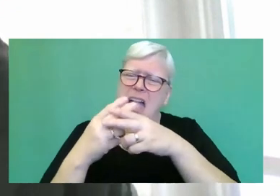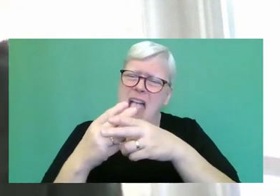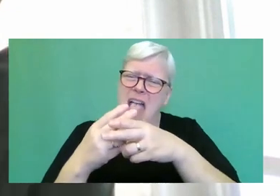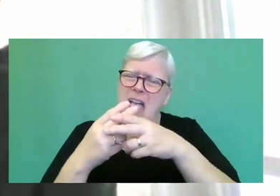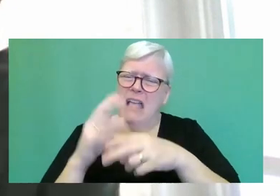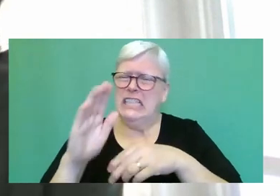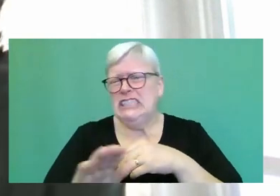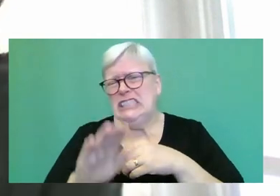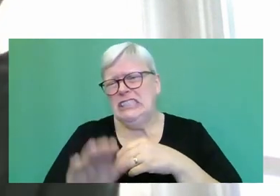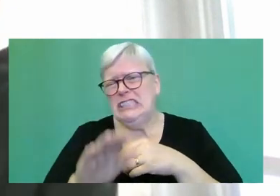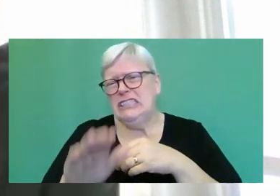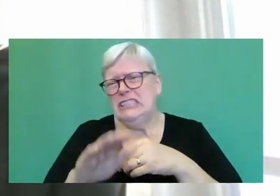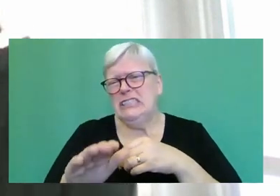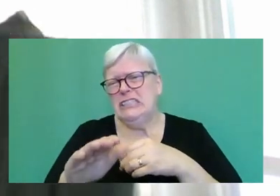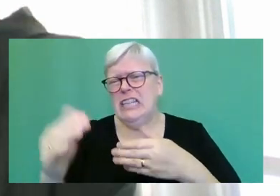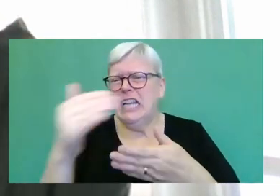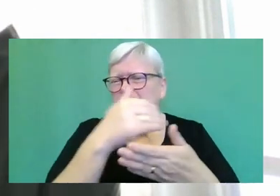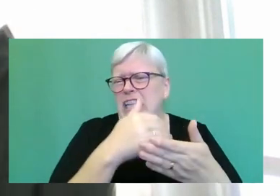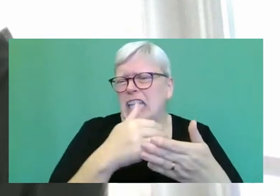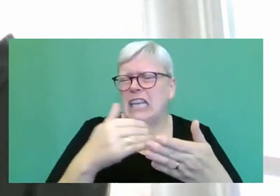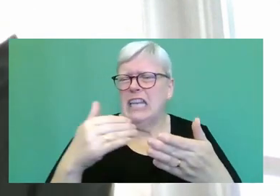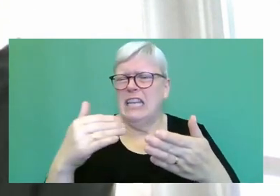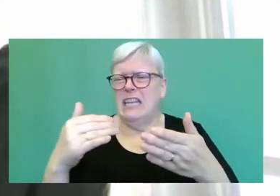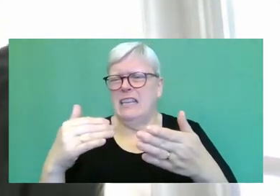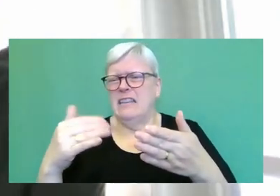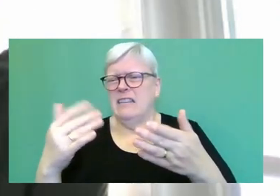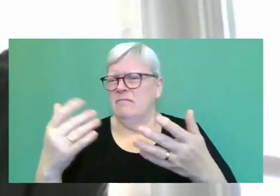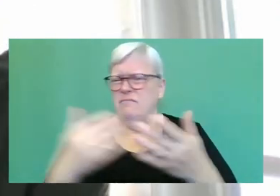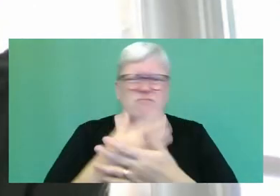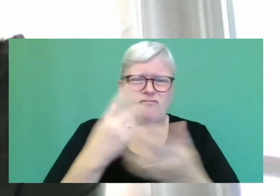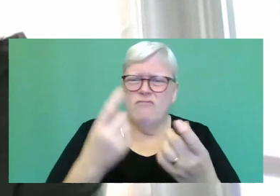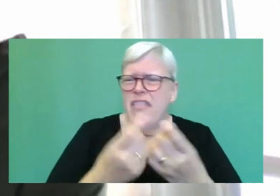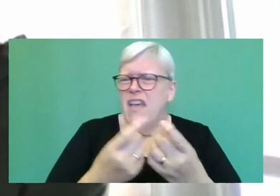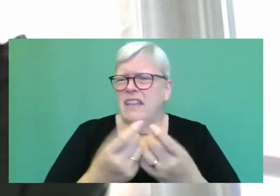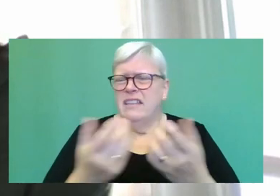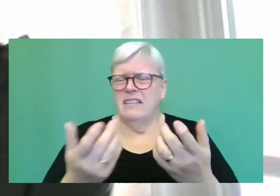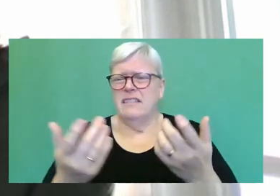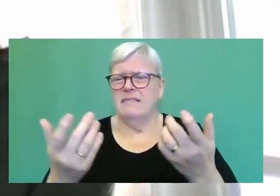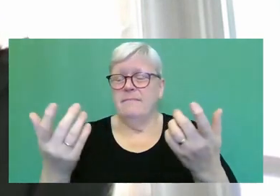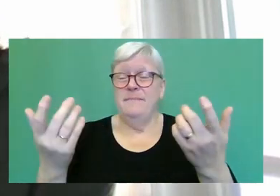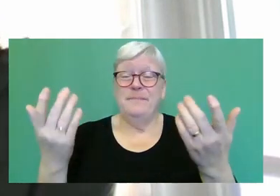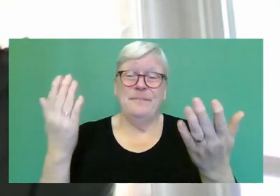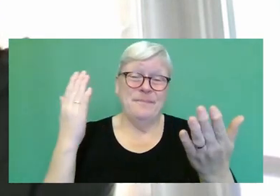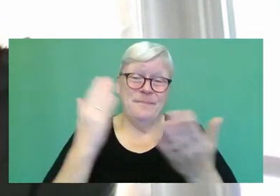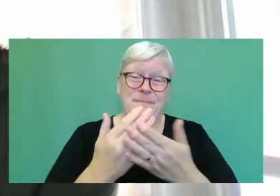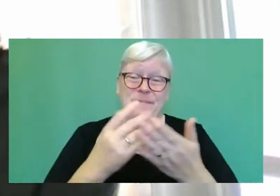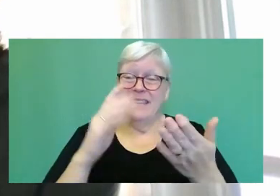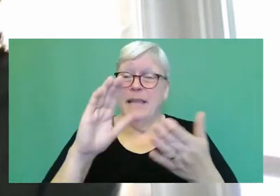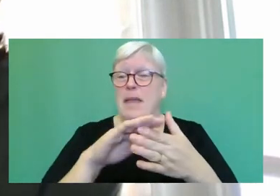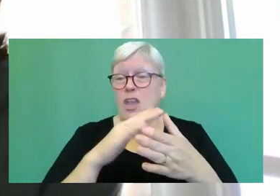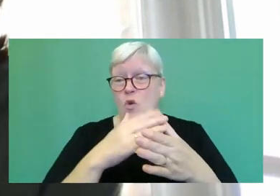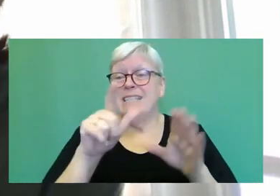museum of exotic artefacts. And that's really because Yasmin hasn't seen